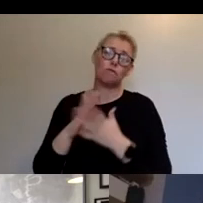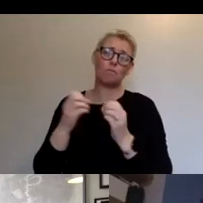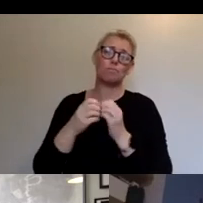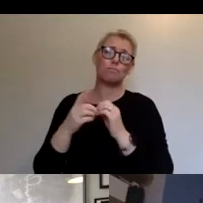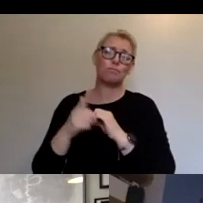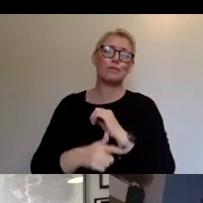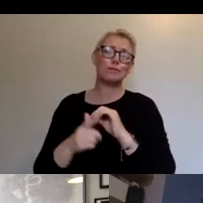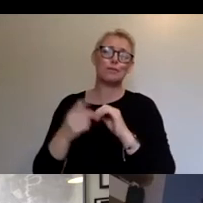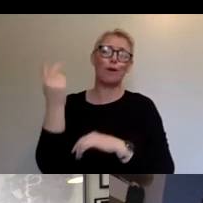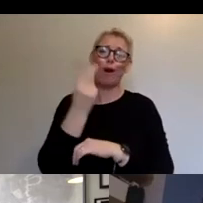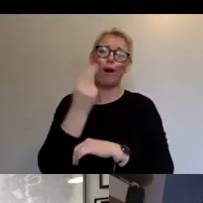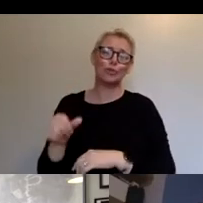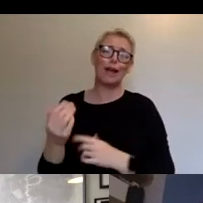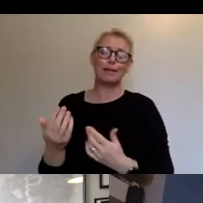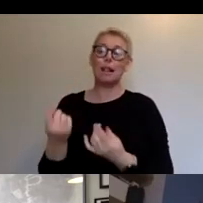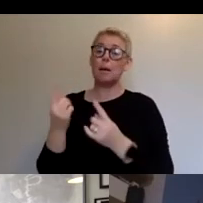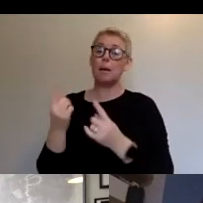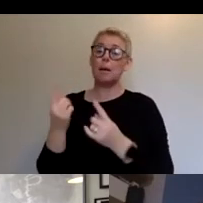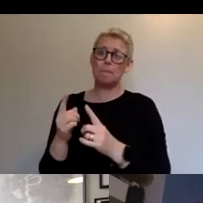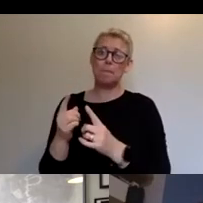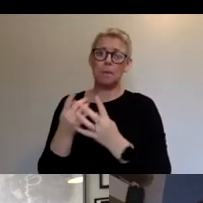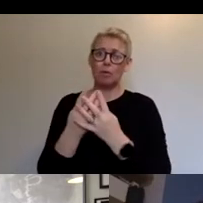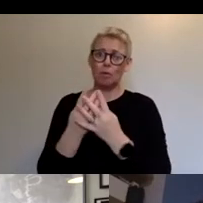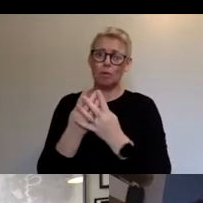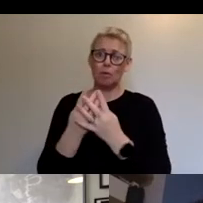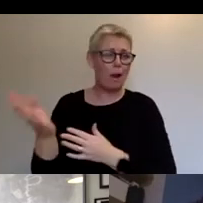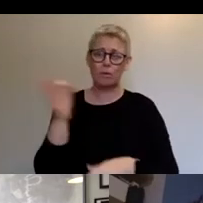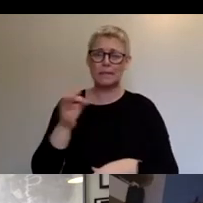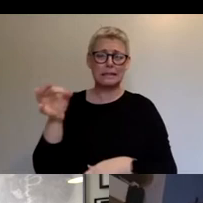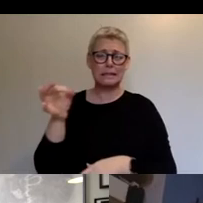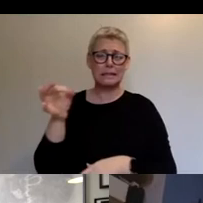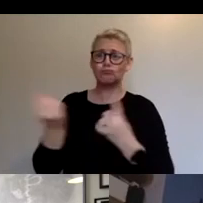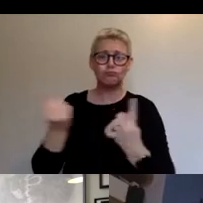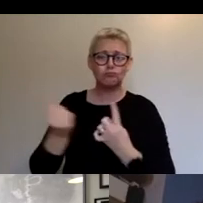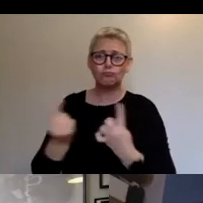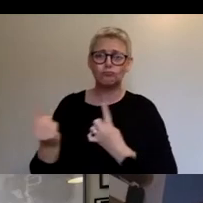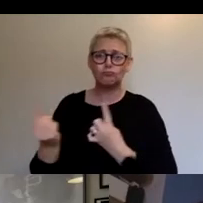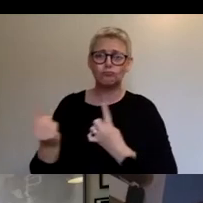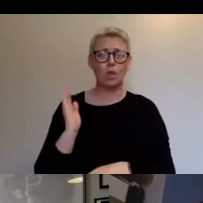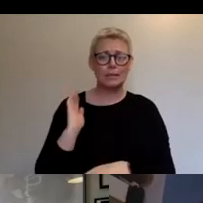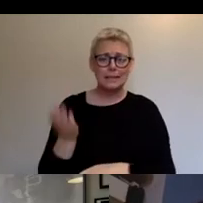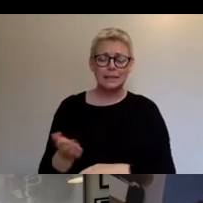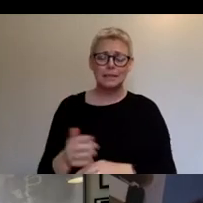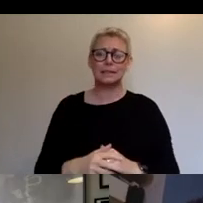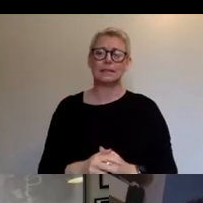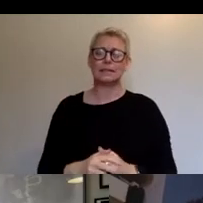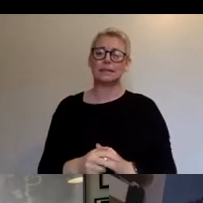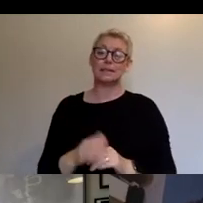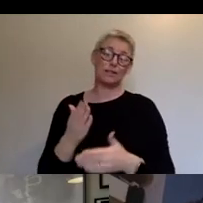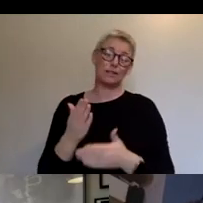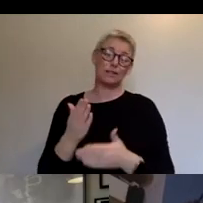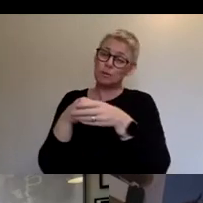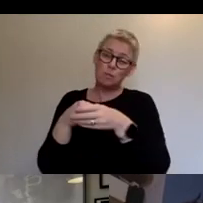volunteers from across the city and a really small, amazing team to help deliver what we did.